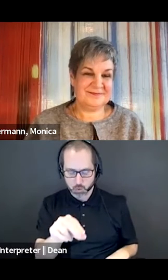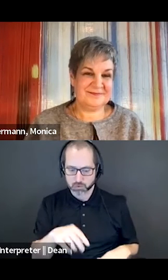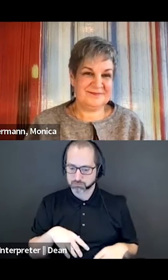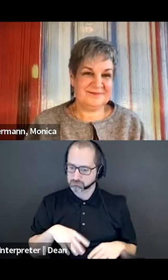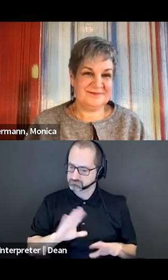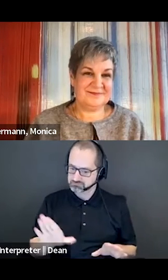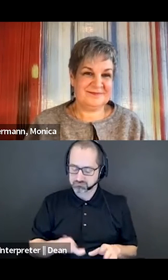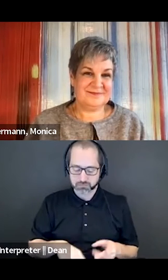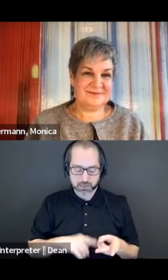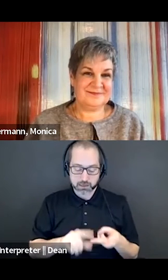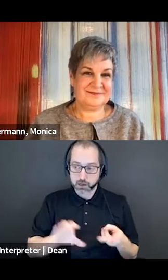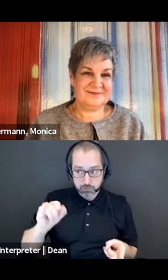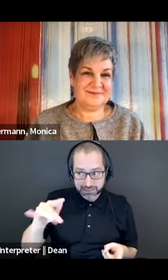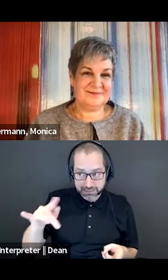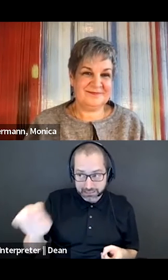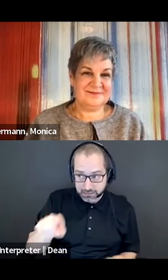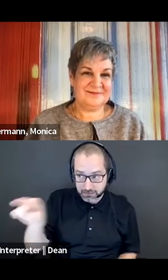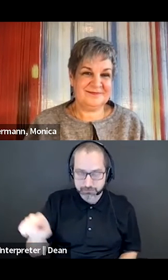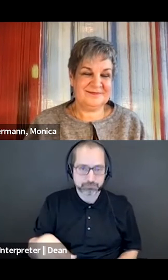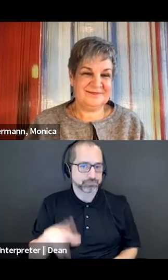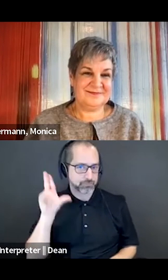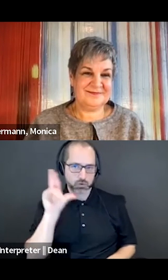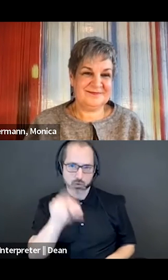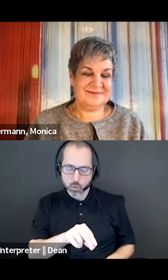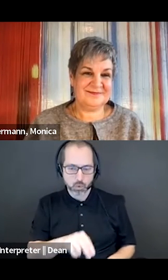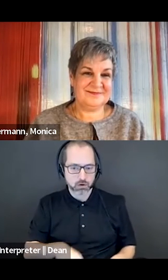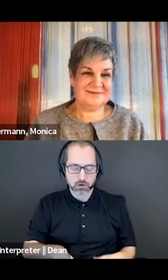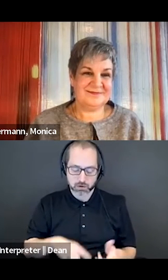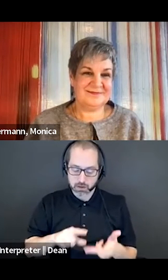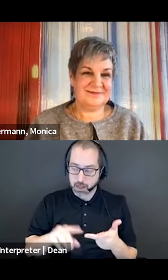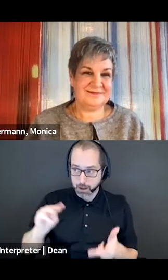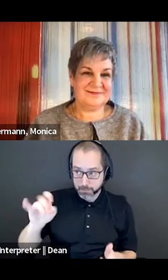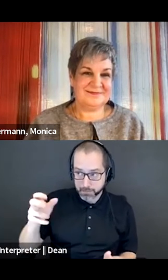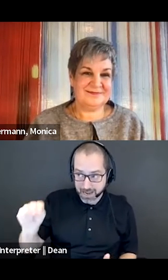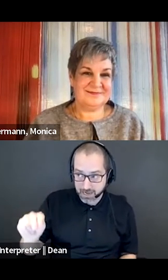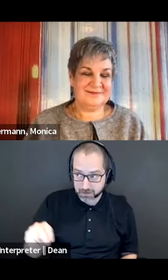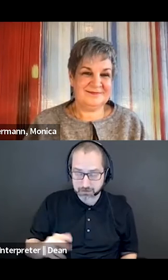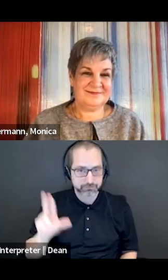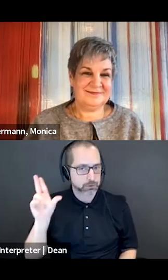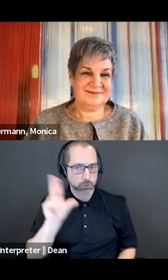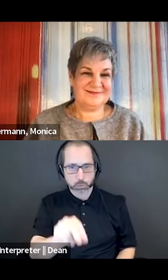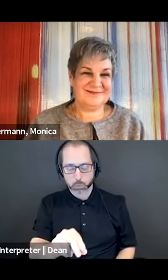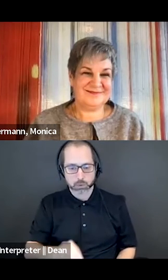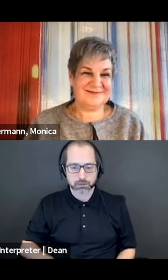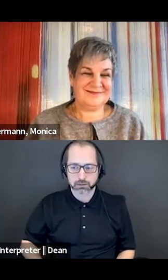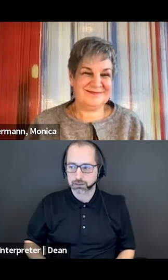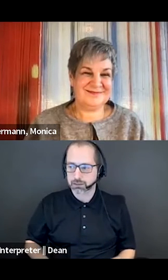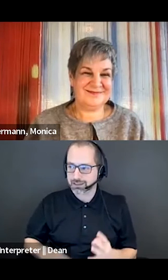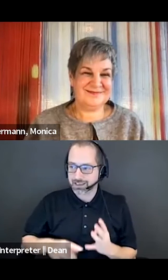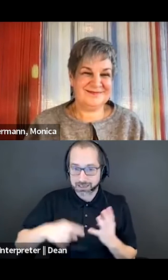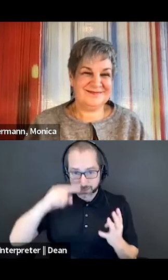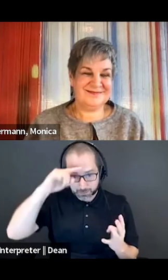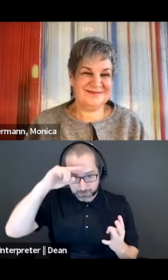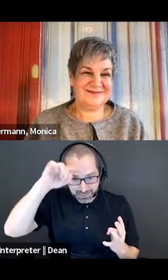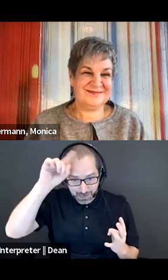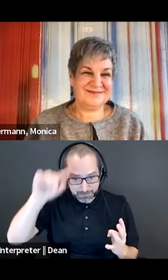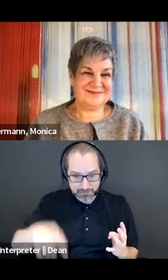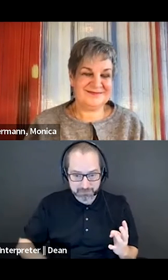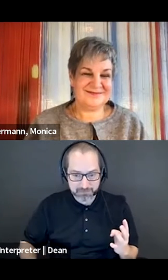go to Christine. No. Megan. No. And Wissam.